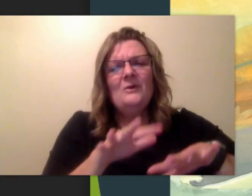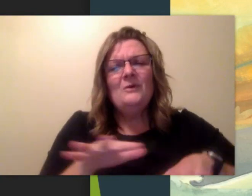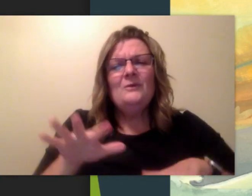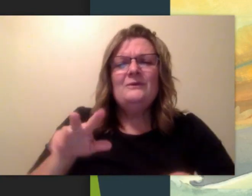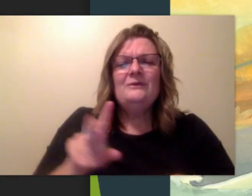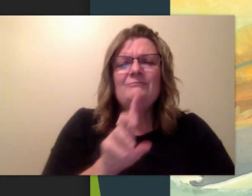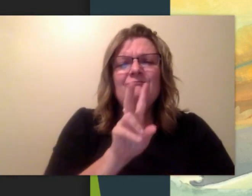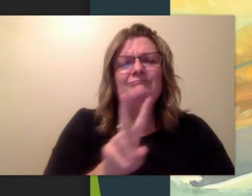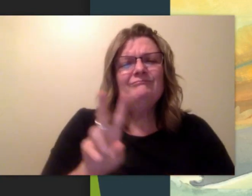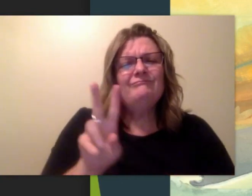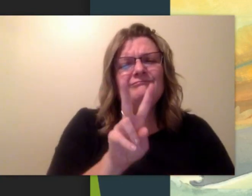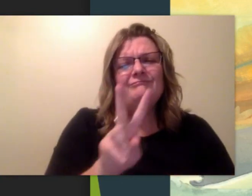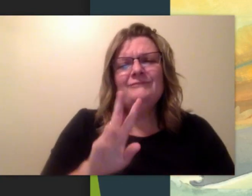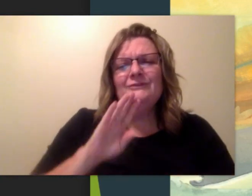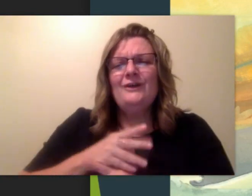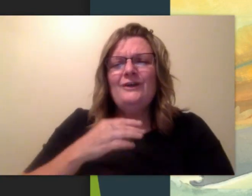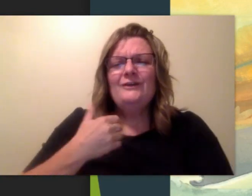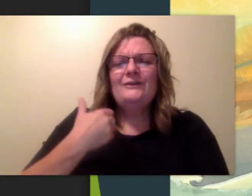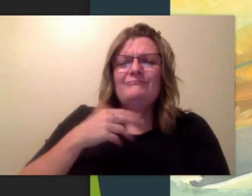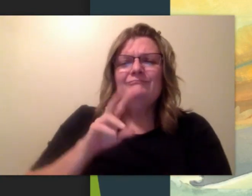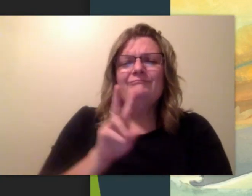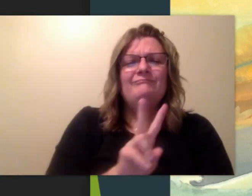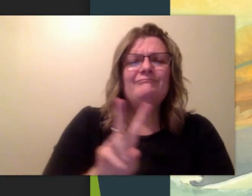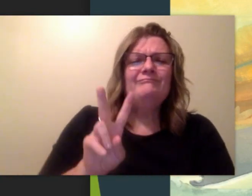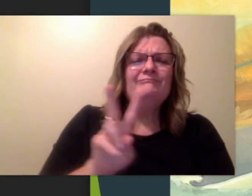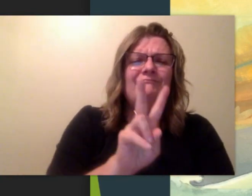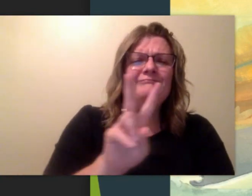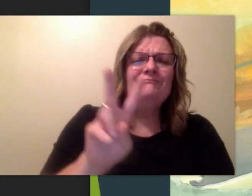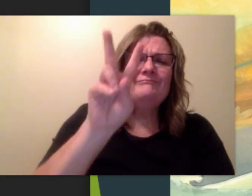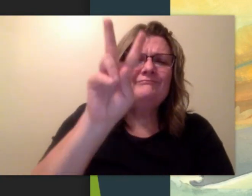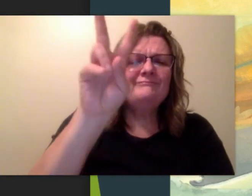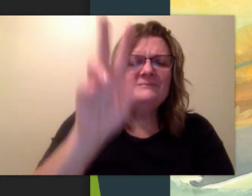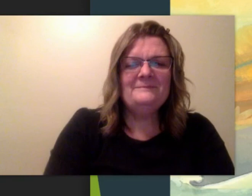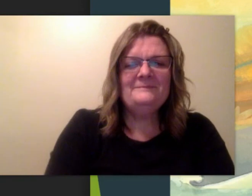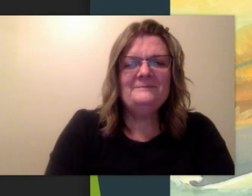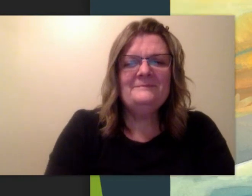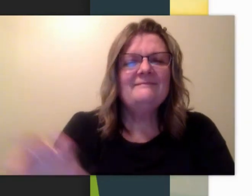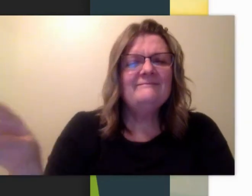there's a big wave as the two of them are walking away.